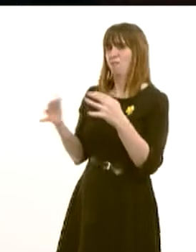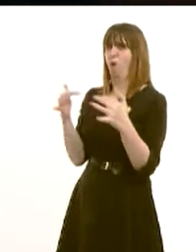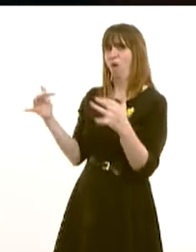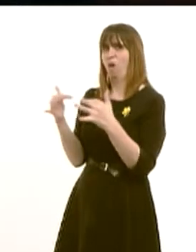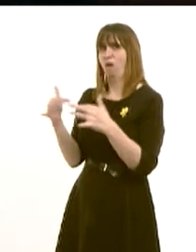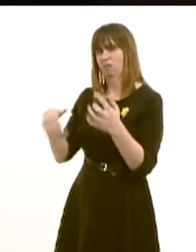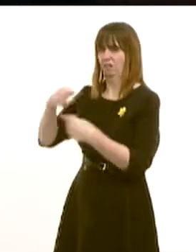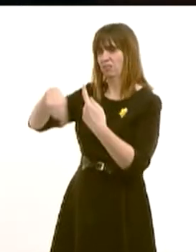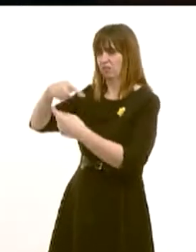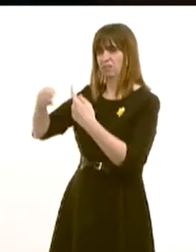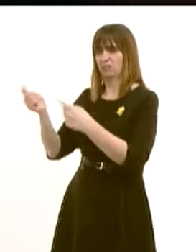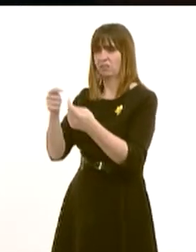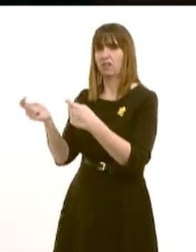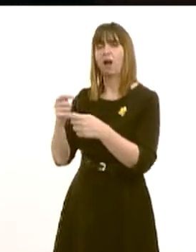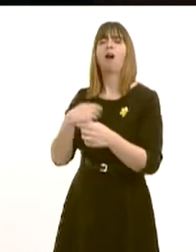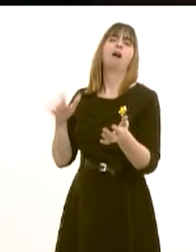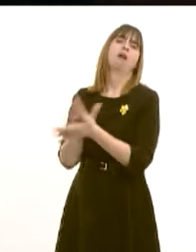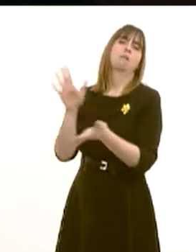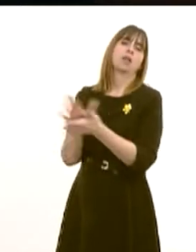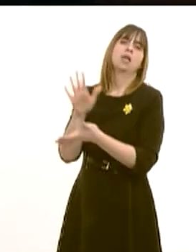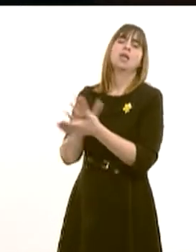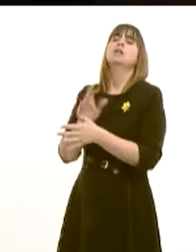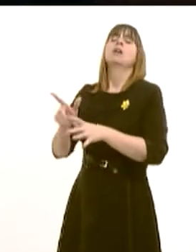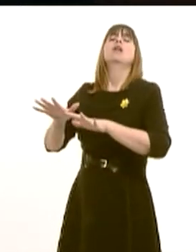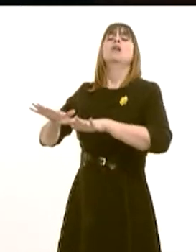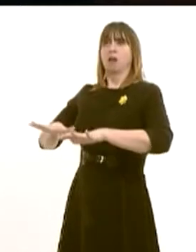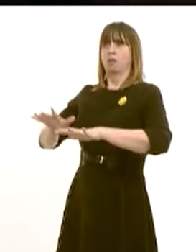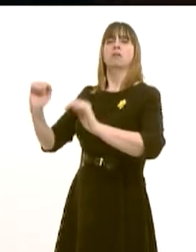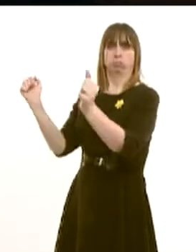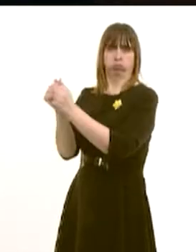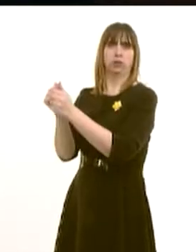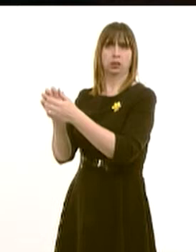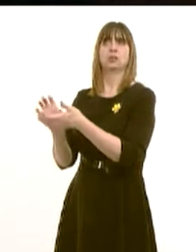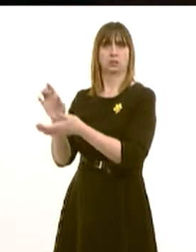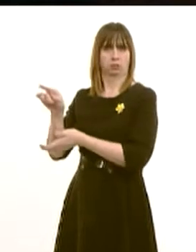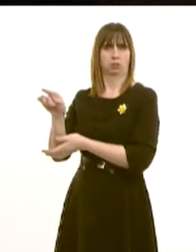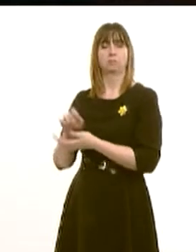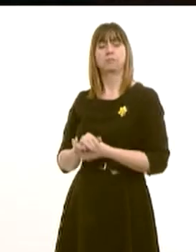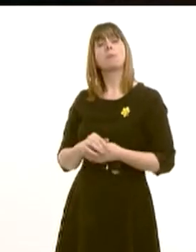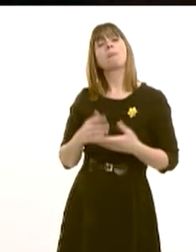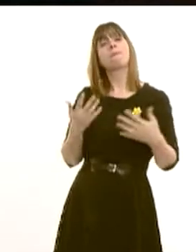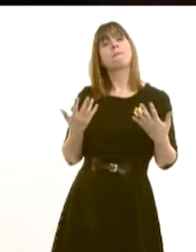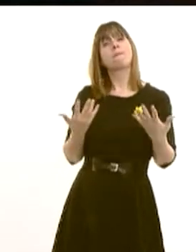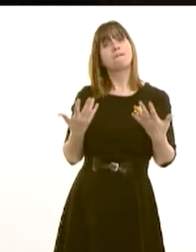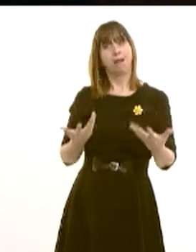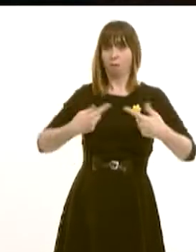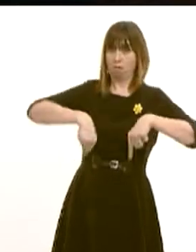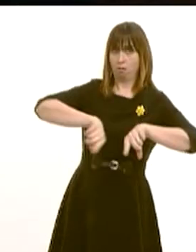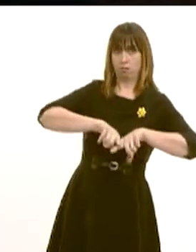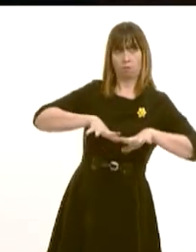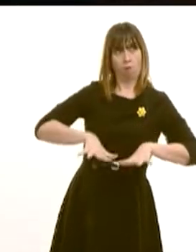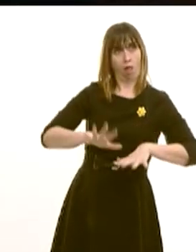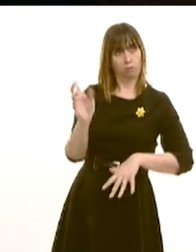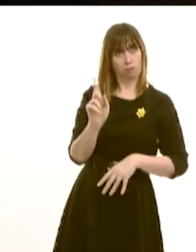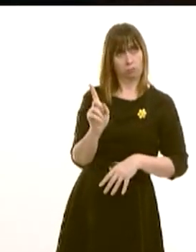this wise decision to be agreed. First Minister, what can we now do to ensure that